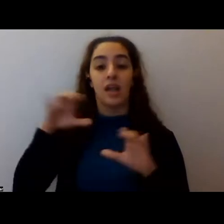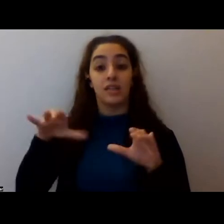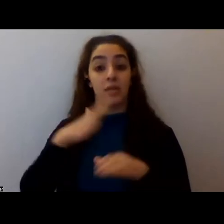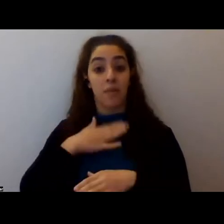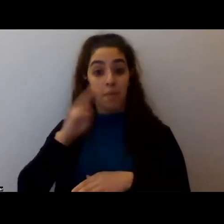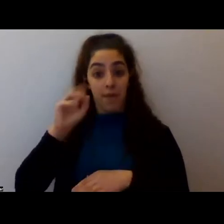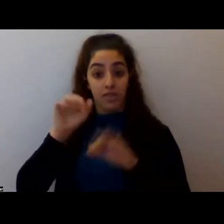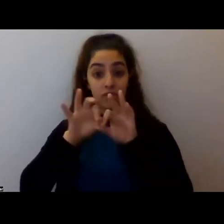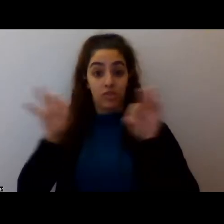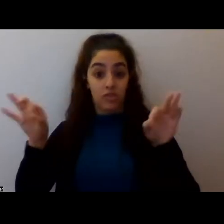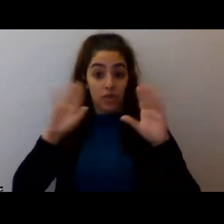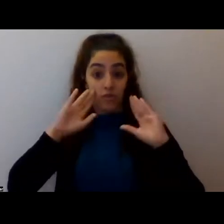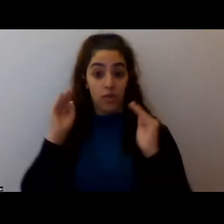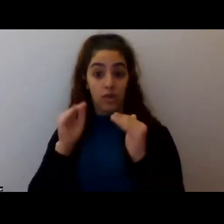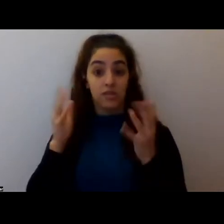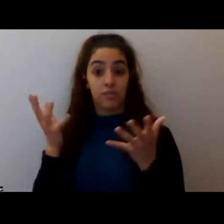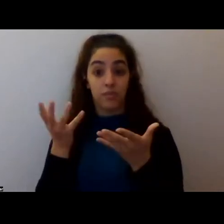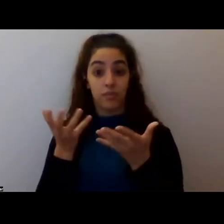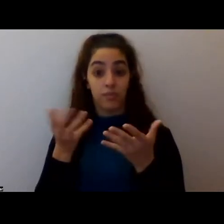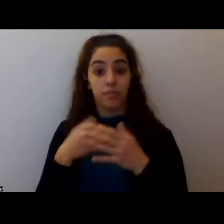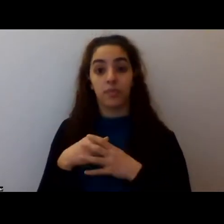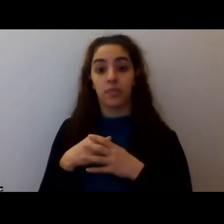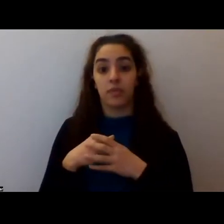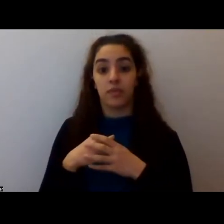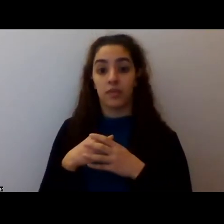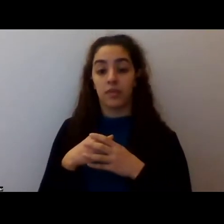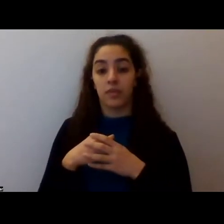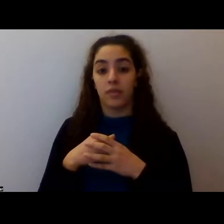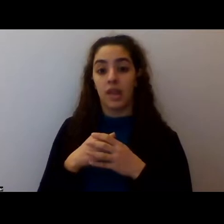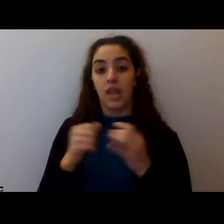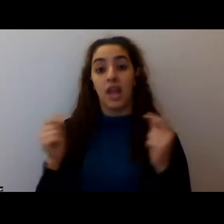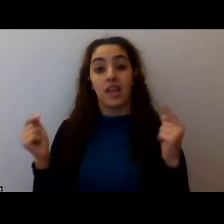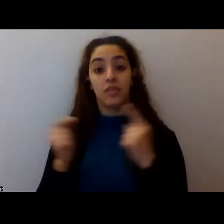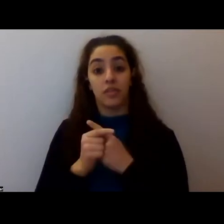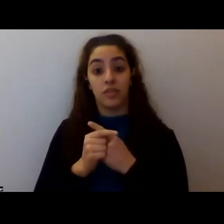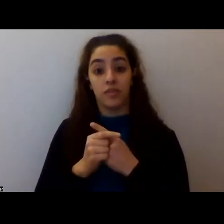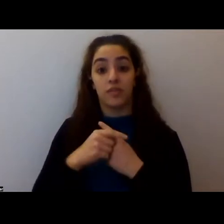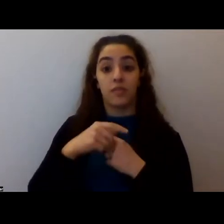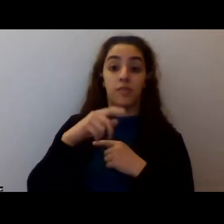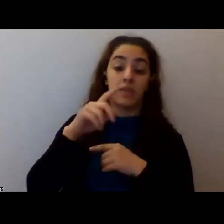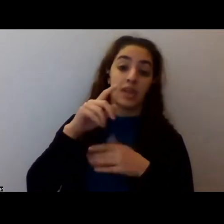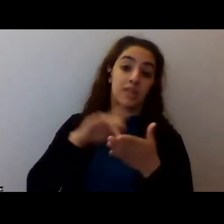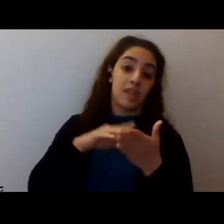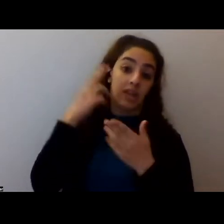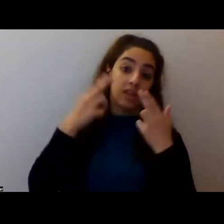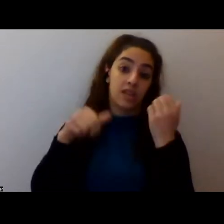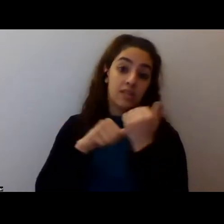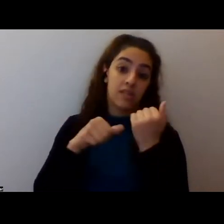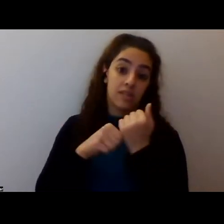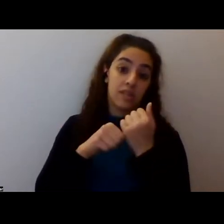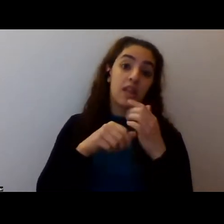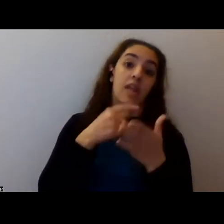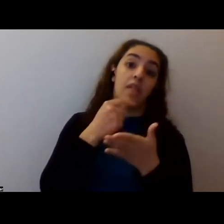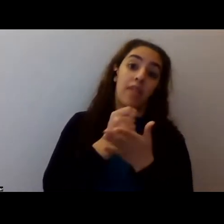did focus on, um, the intersection of psychedelic assisted therapy and 12-step programs.